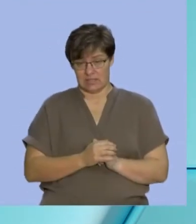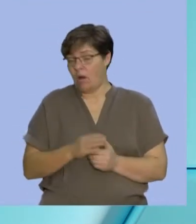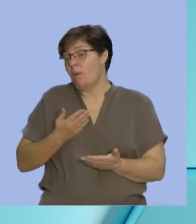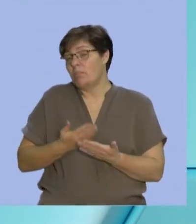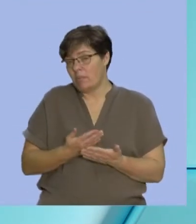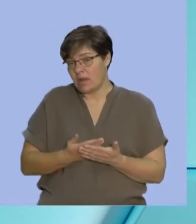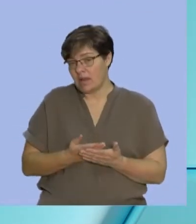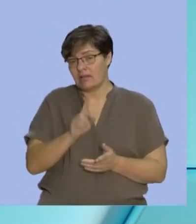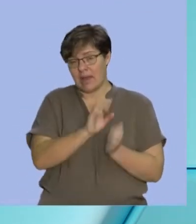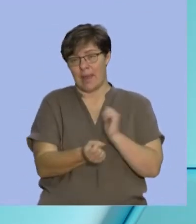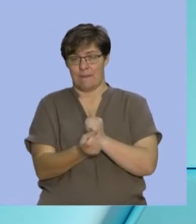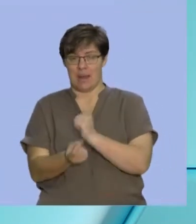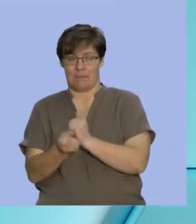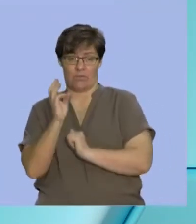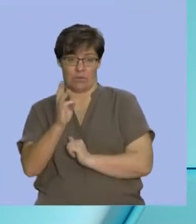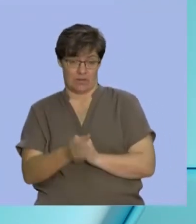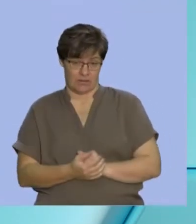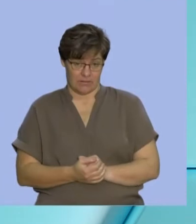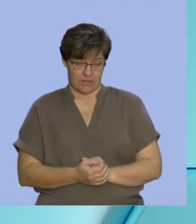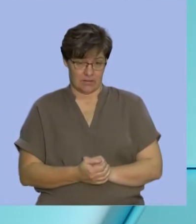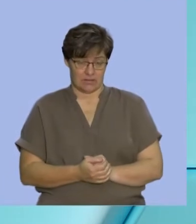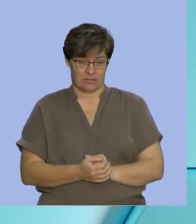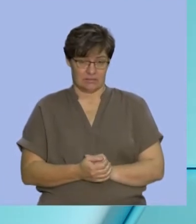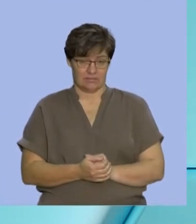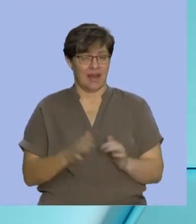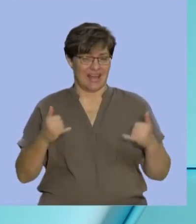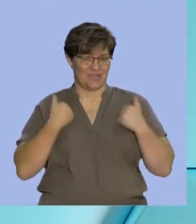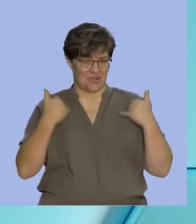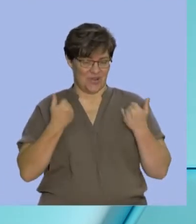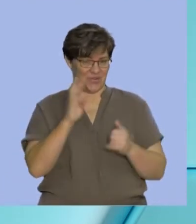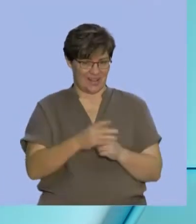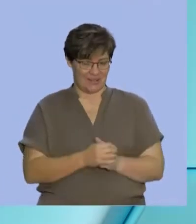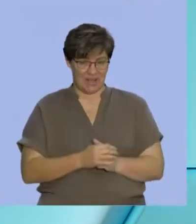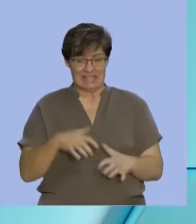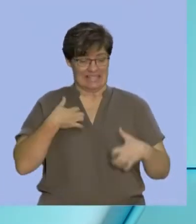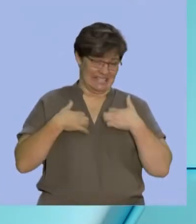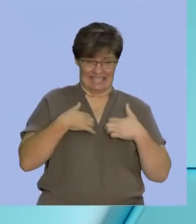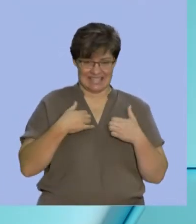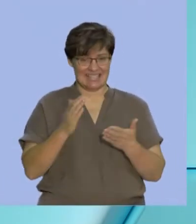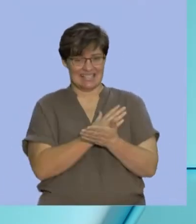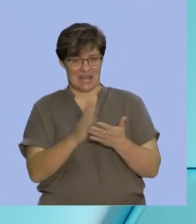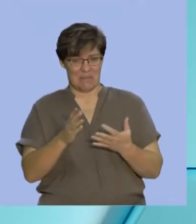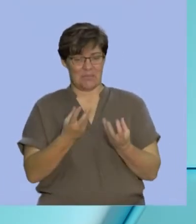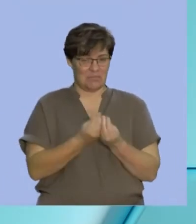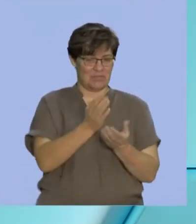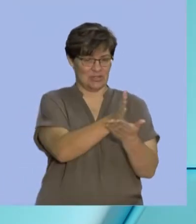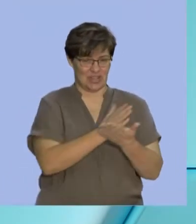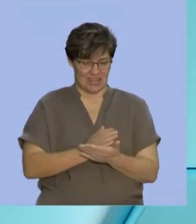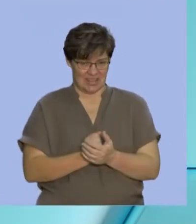of certain events taking place. These are quite fun. And I'm looking forward to going through some with you. Let's just move on